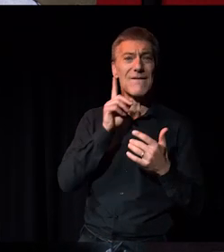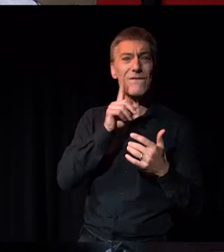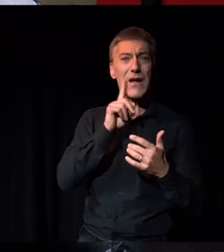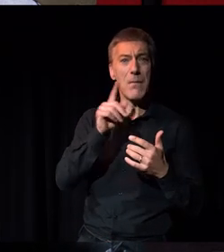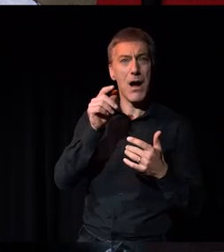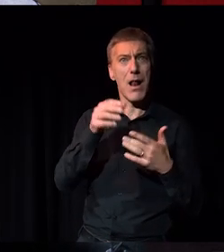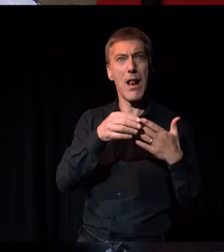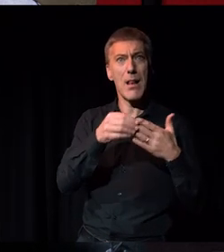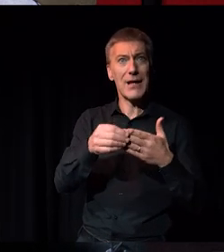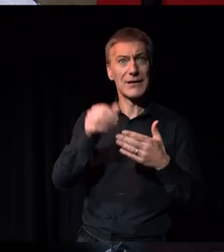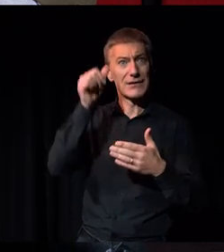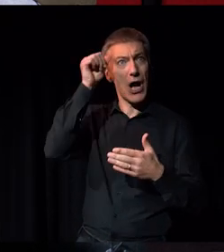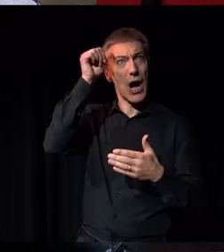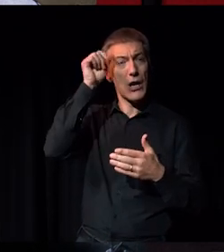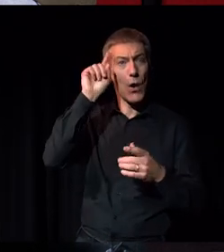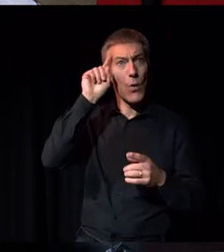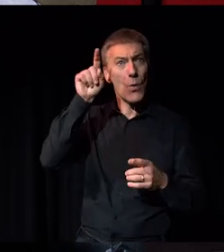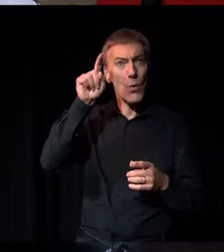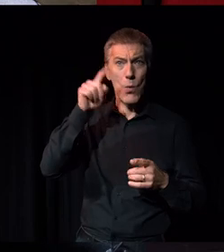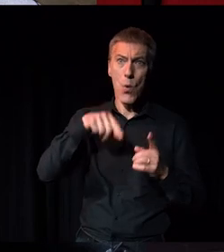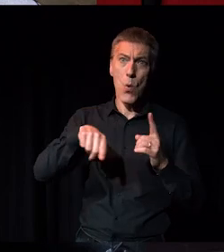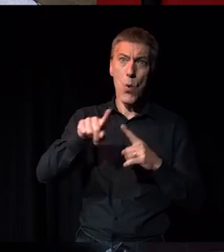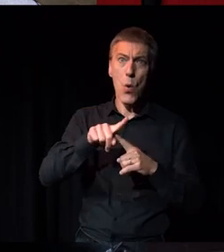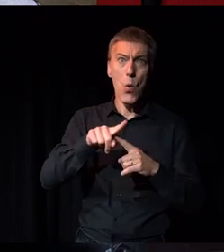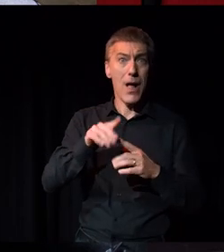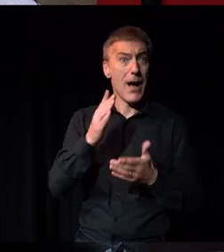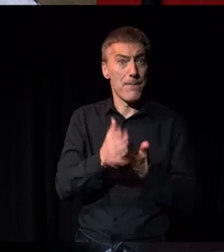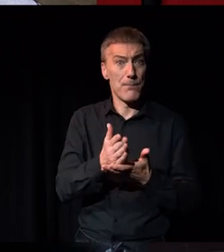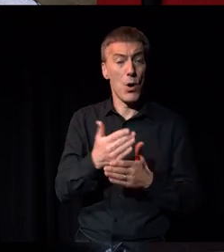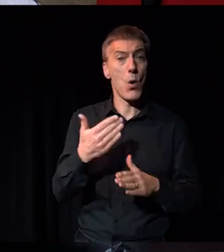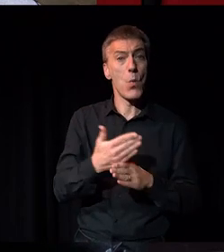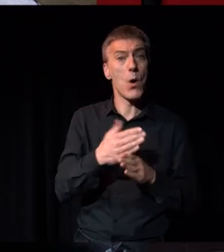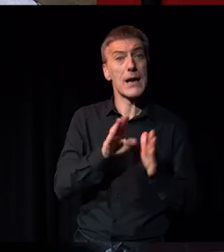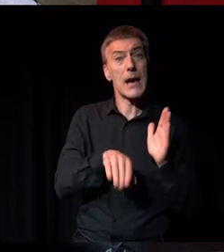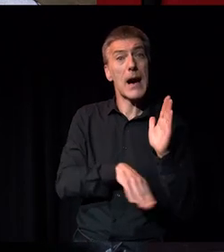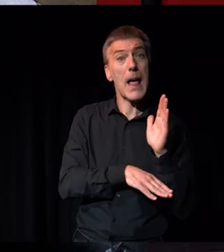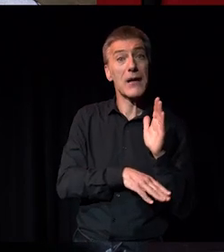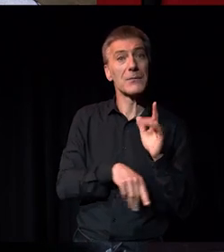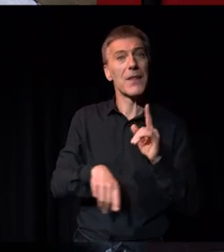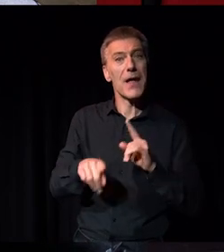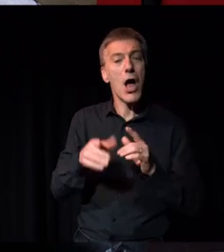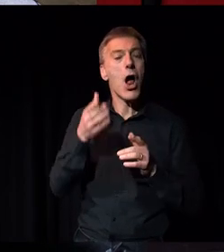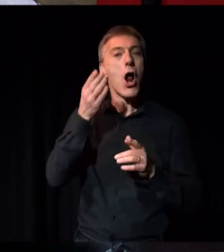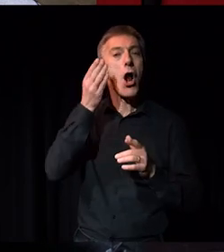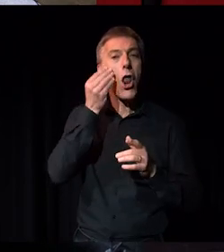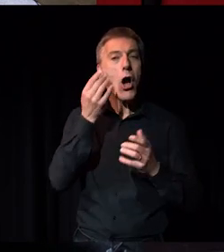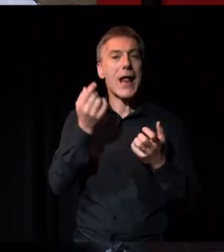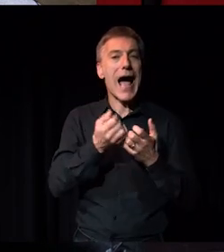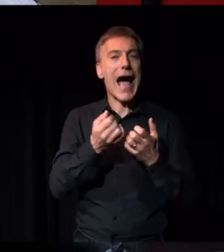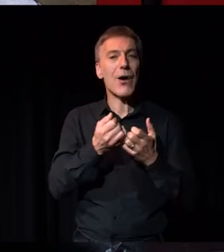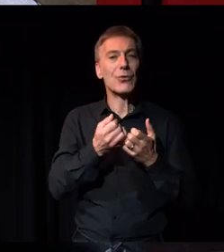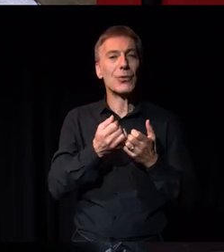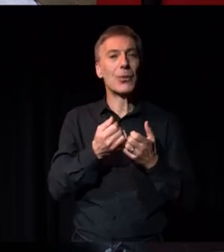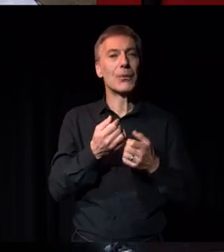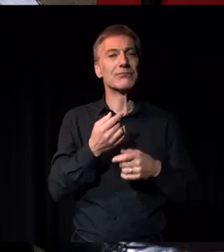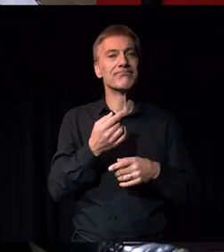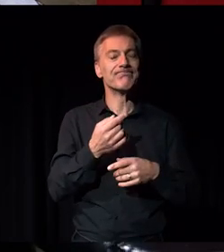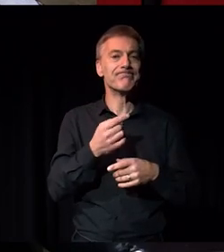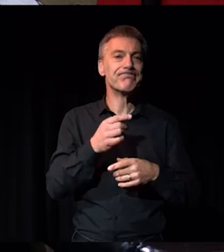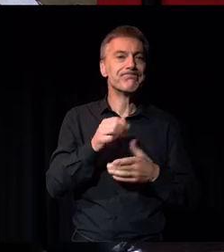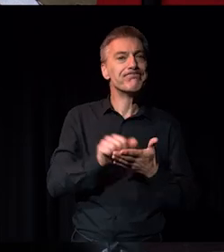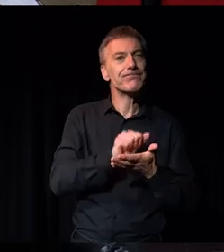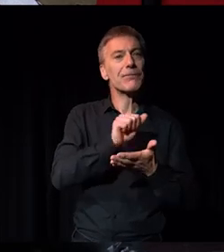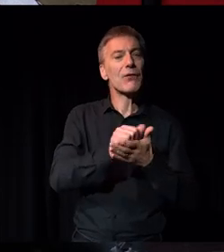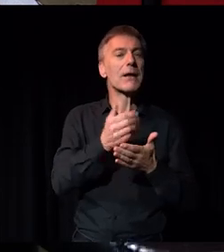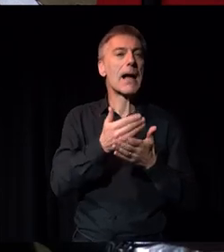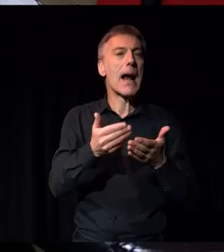that I can, that are coming to mind who I think are all working class, but they've learned to talk the speech of arts, which